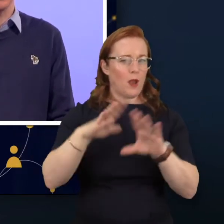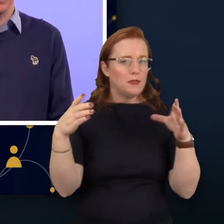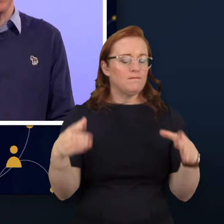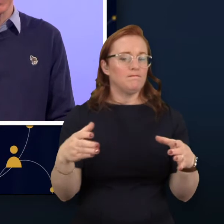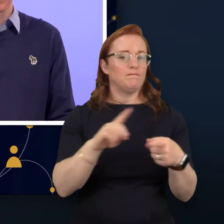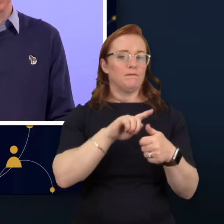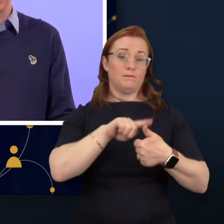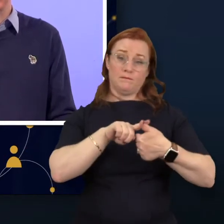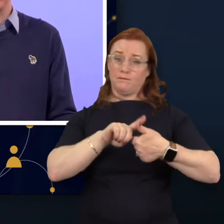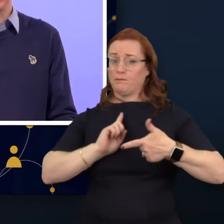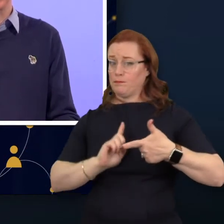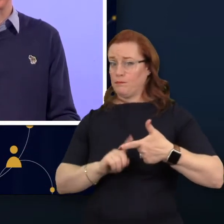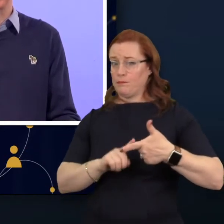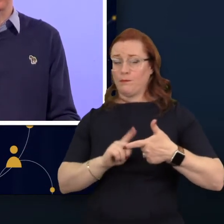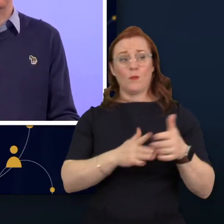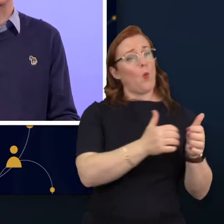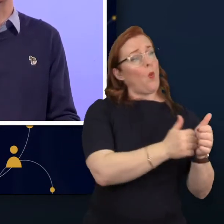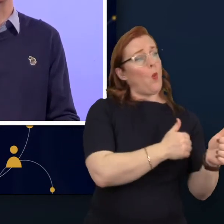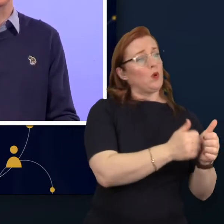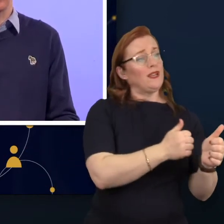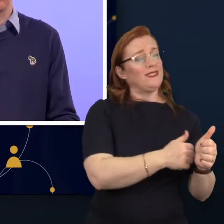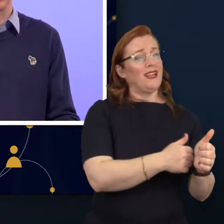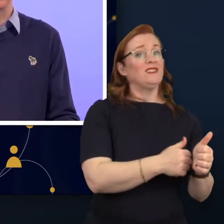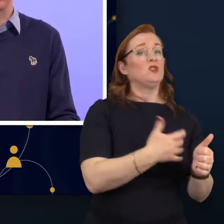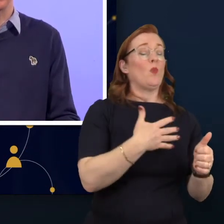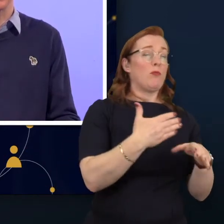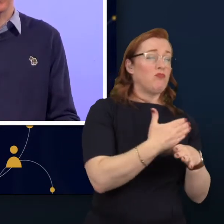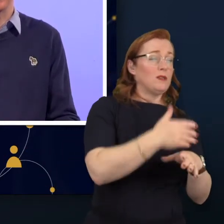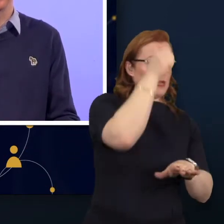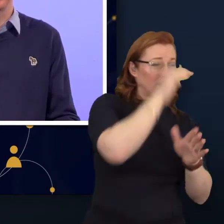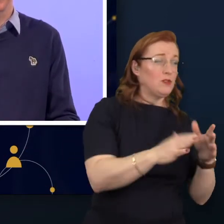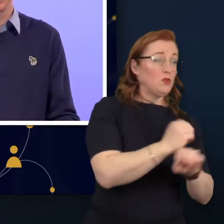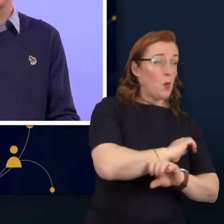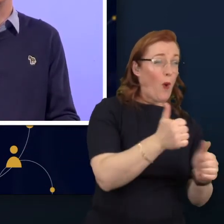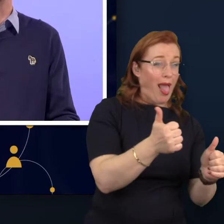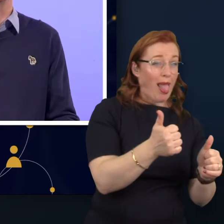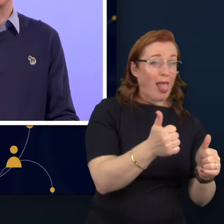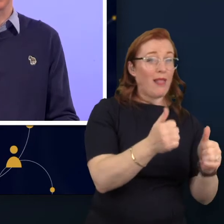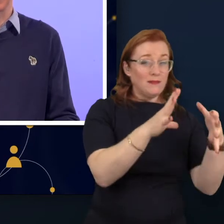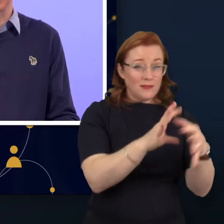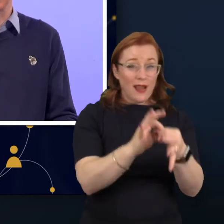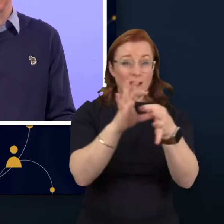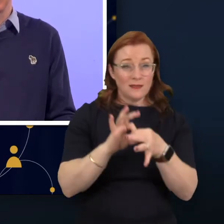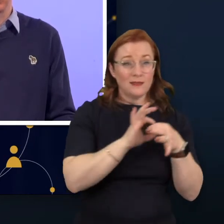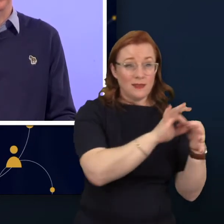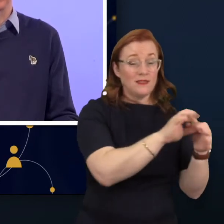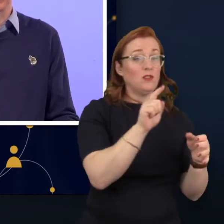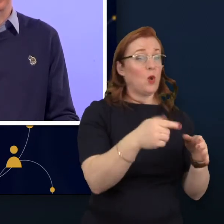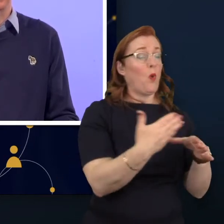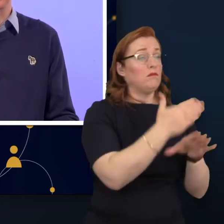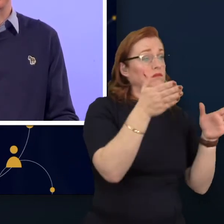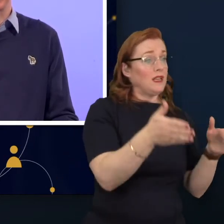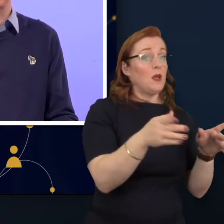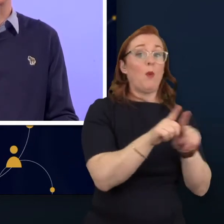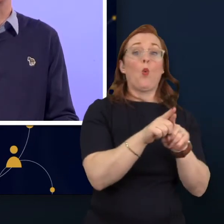Secondly, to connect organizations who have practical experience of doing this well, not just in our sector, but also